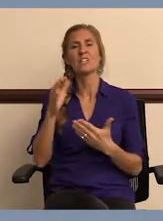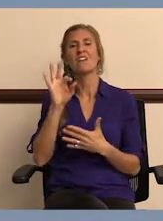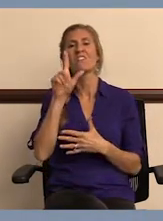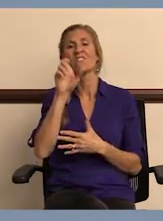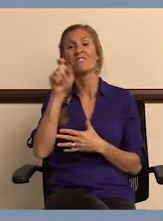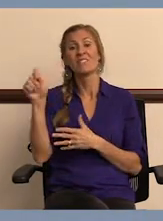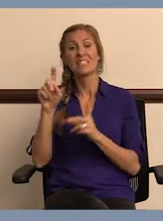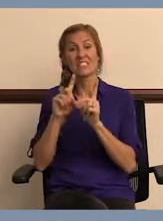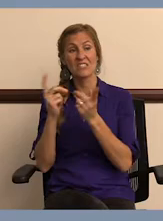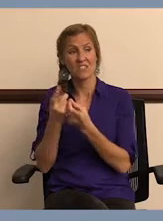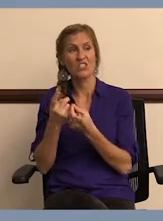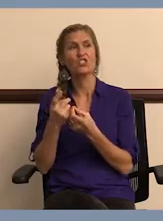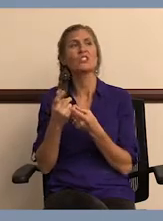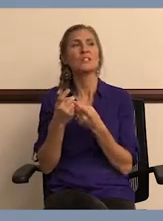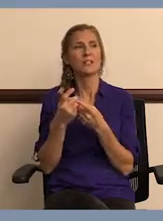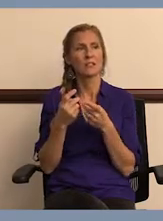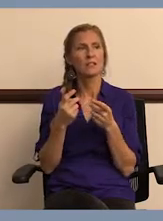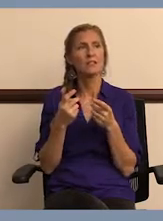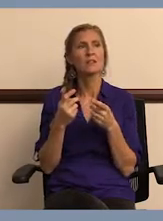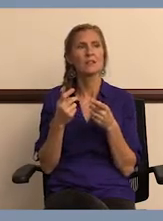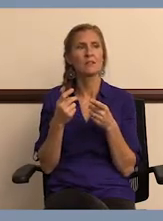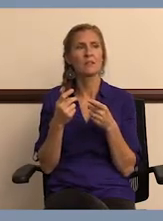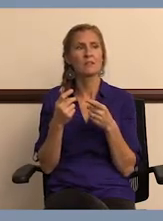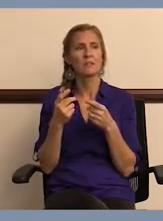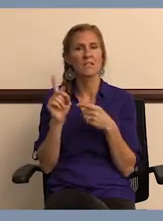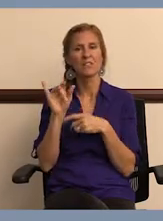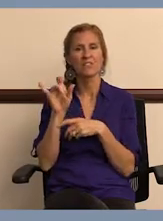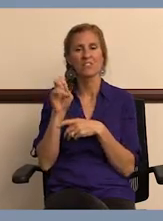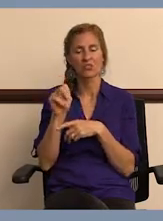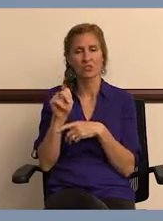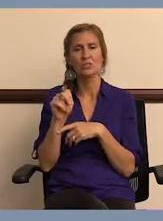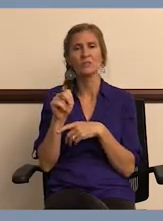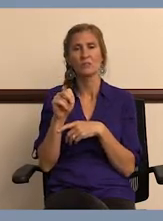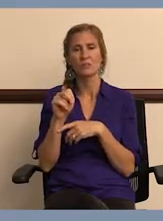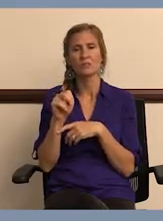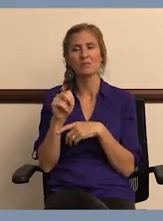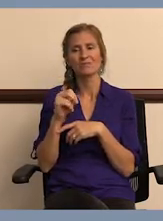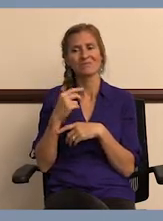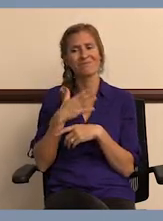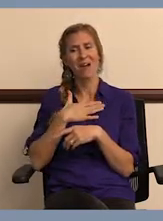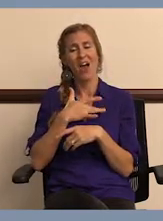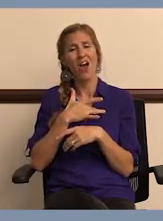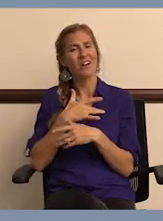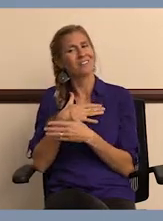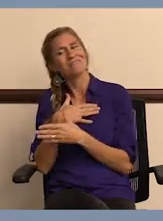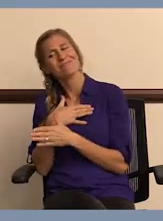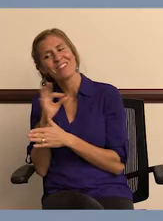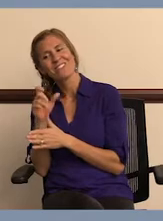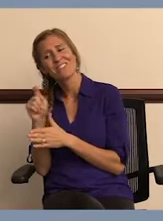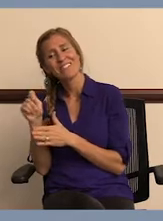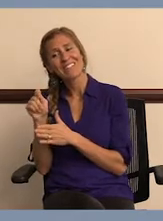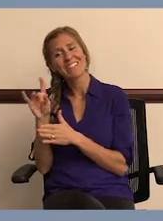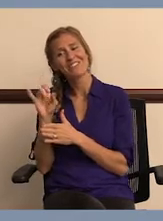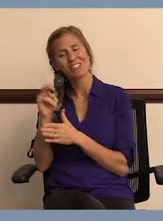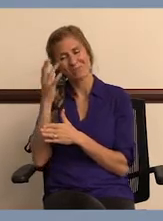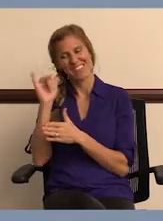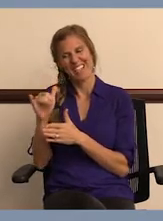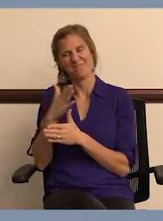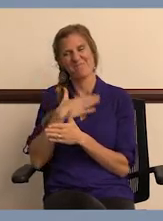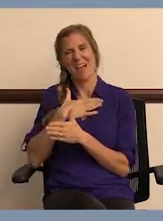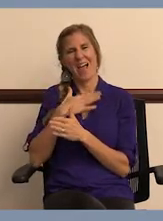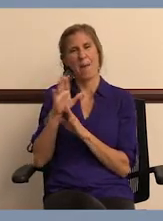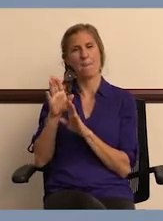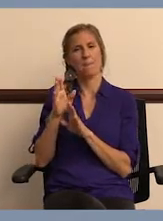All right, and fleet division, so, you know, I hold a little bit of, you know, love in my heart towards fleet because part of my